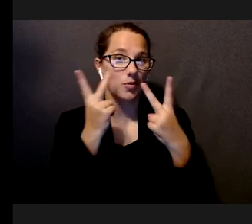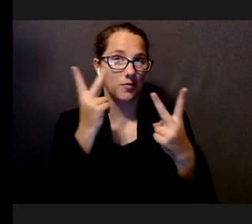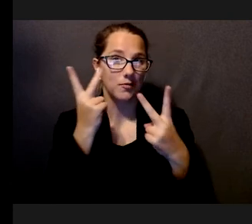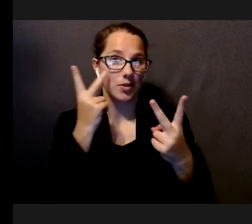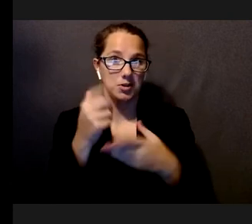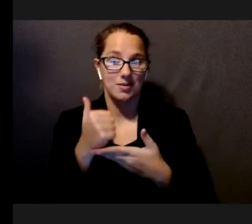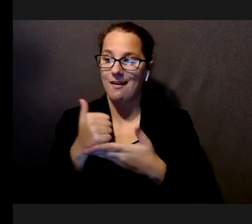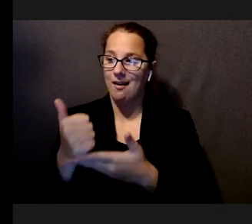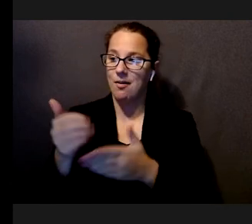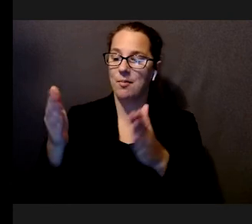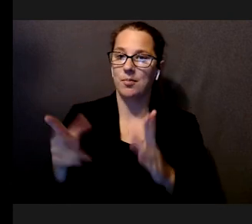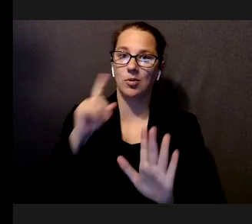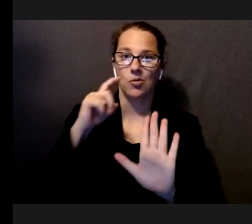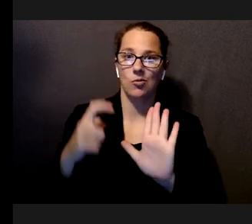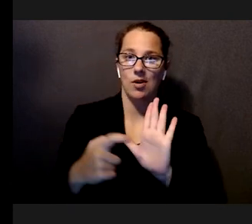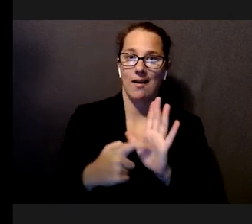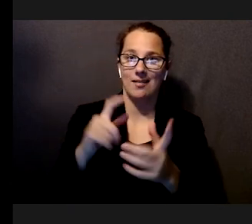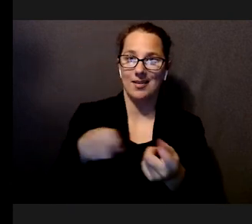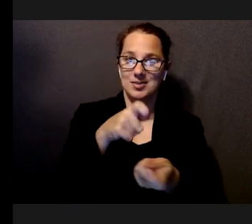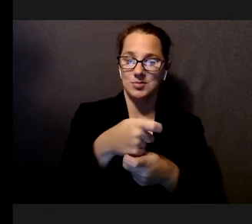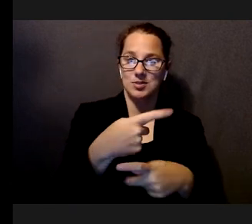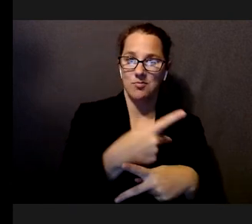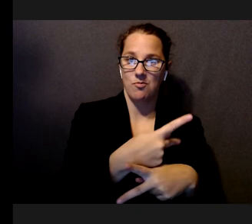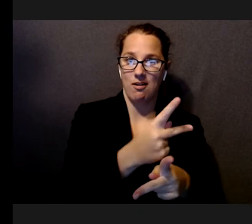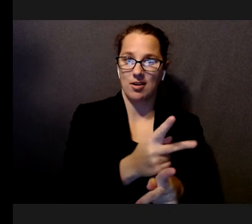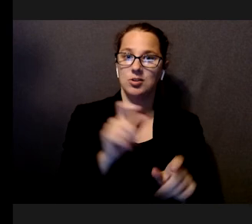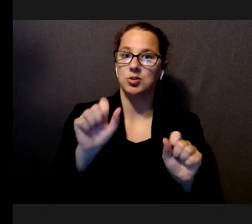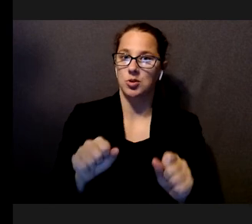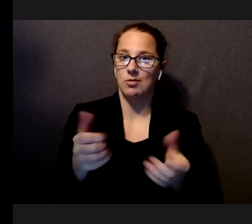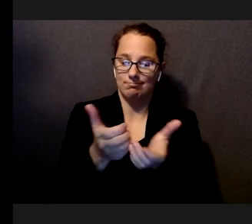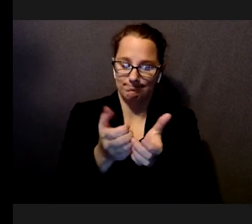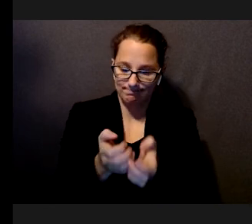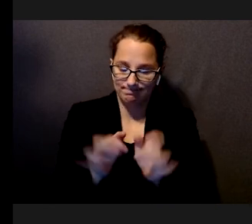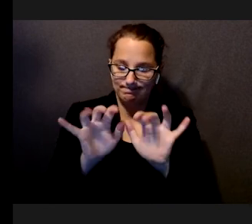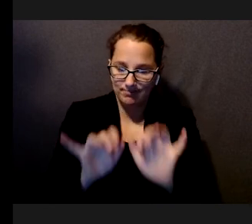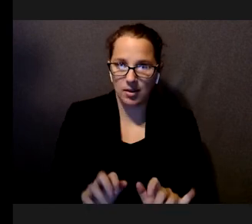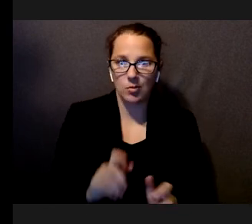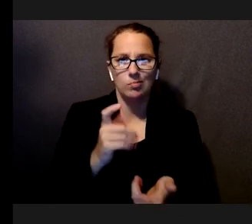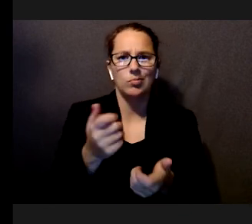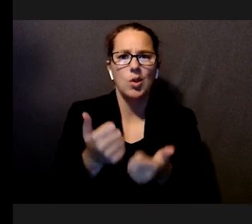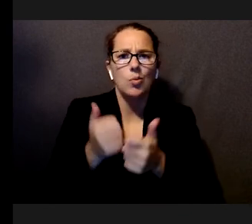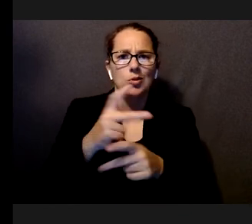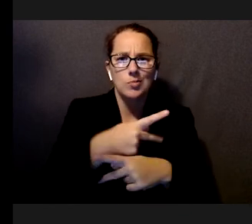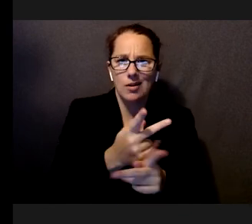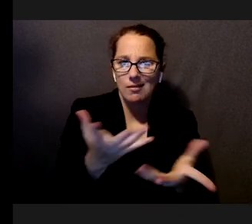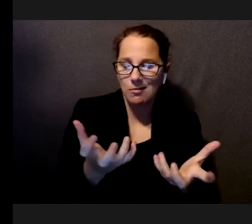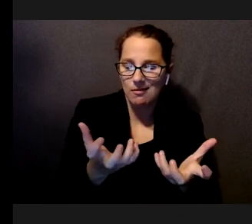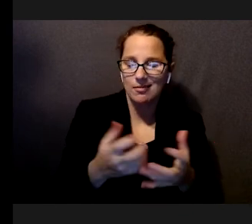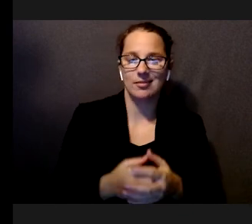recognize a target product on a shelf. So, you can tell it which product you are looking for,